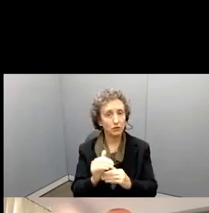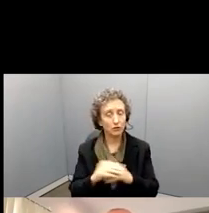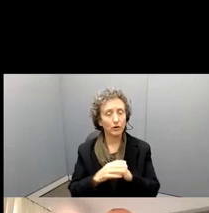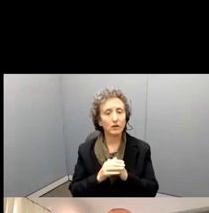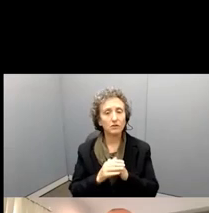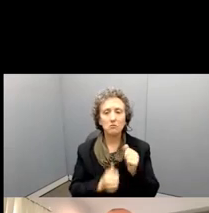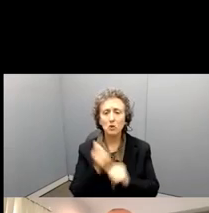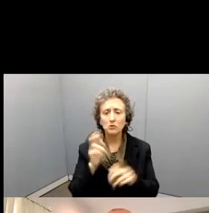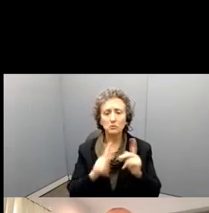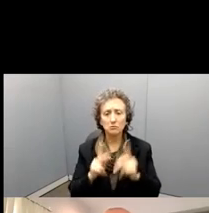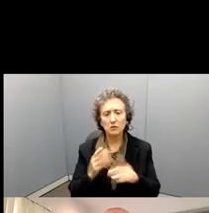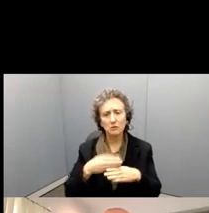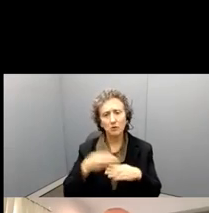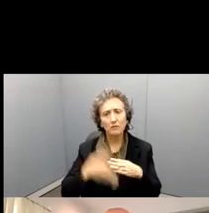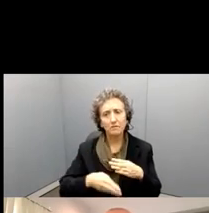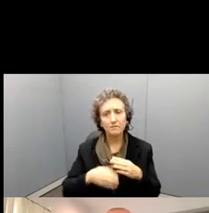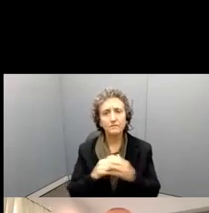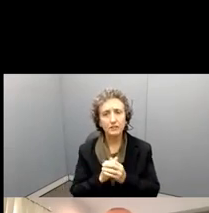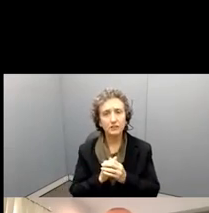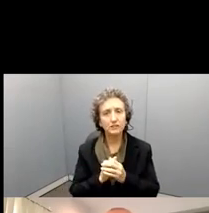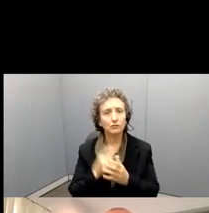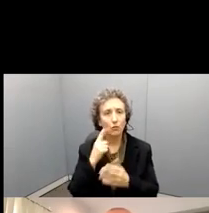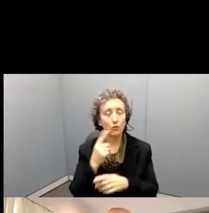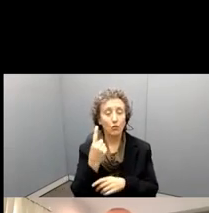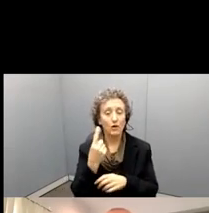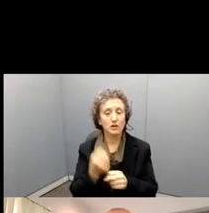finish that year because that is, it is a one-year fellowship.